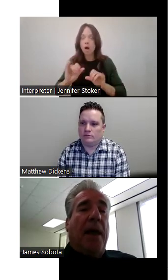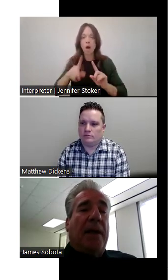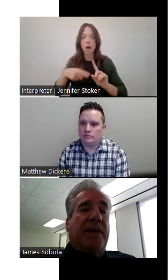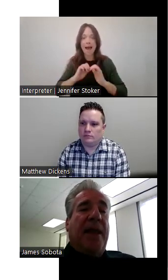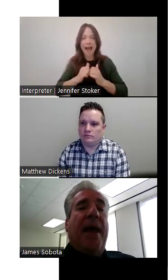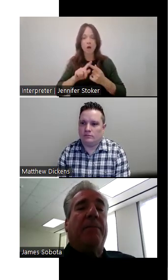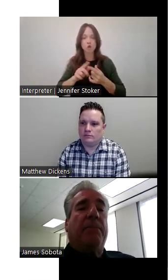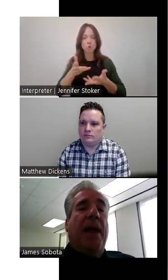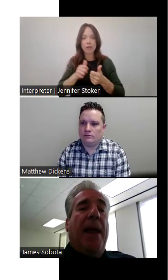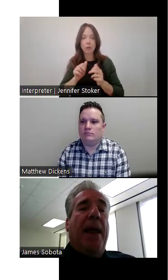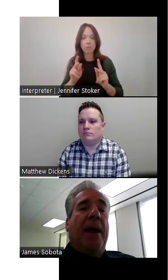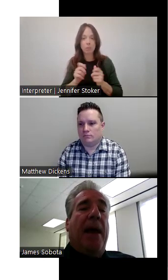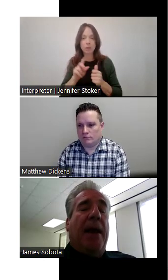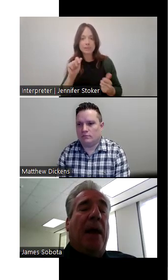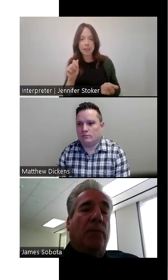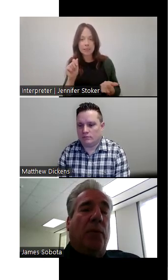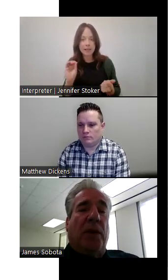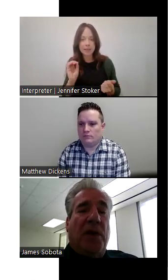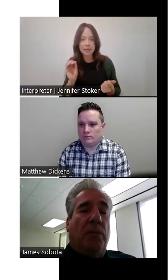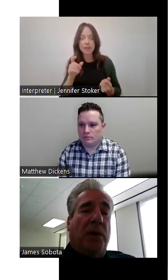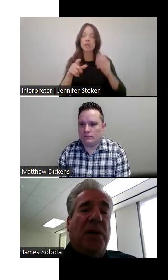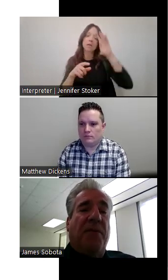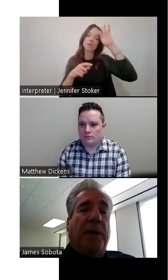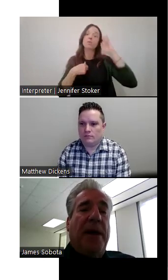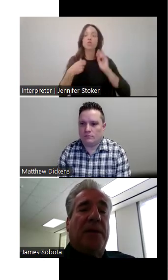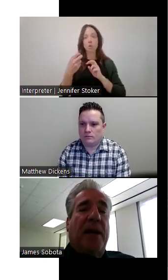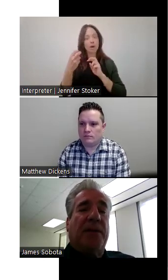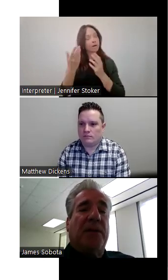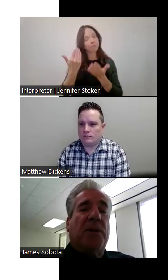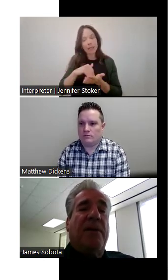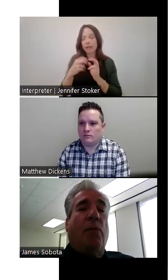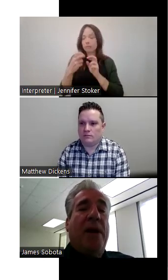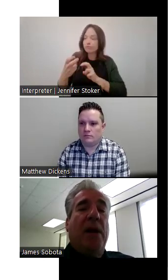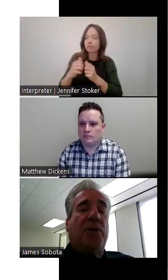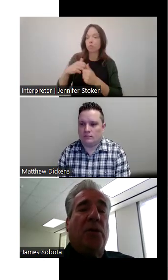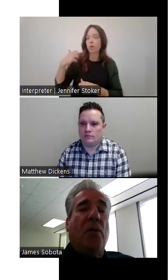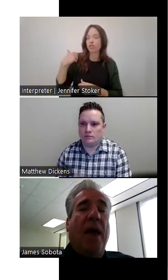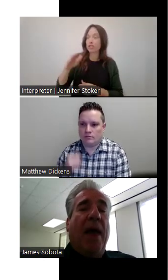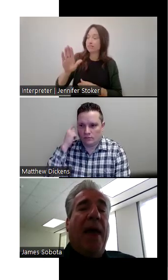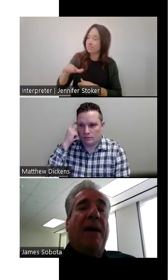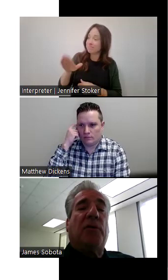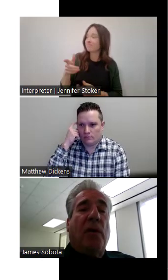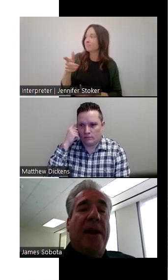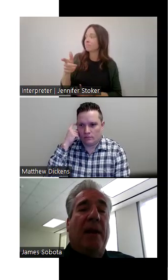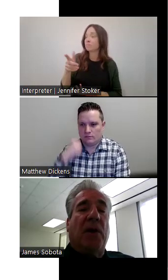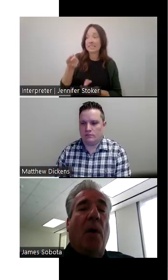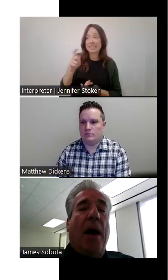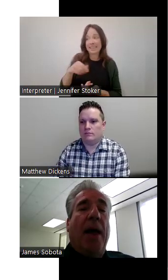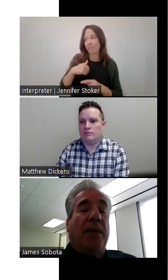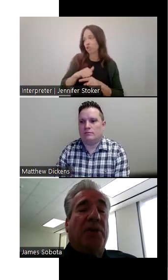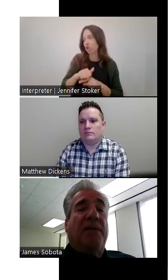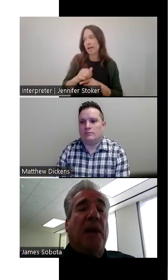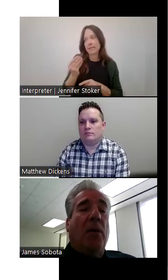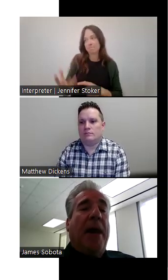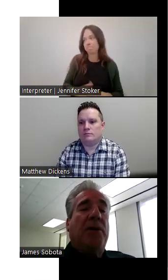So I sat and I, and I, with the chief, with the chief of police and I said, chief, we need to have training. So